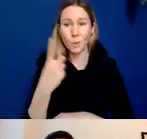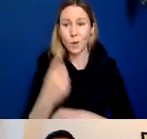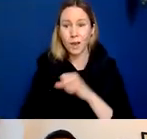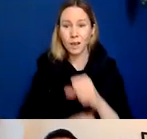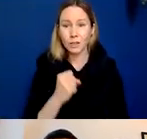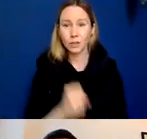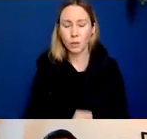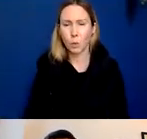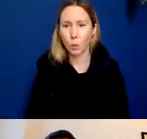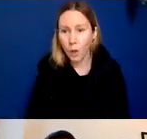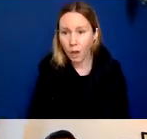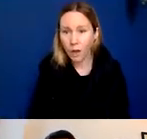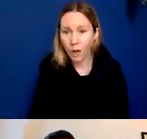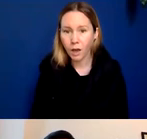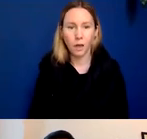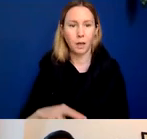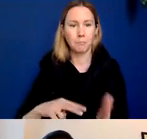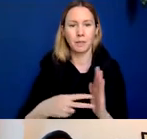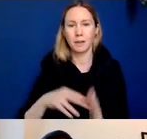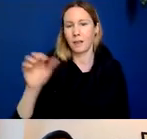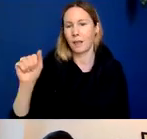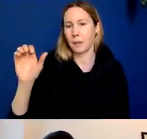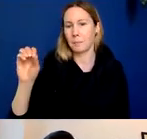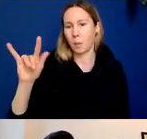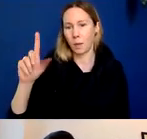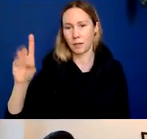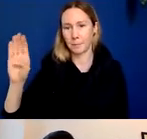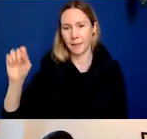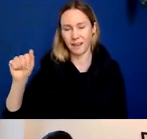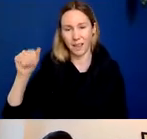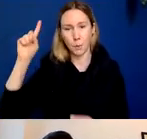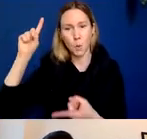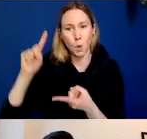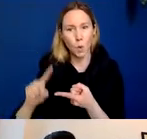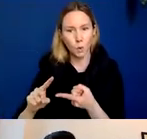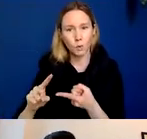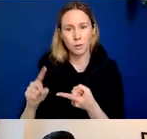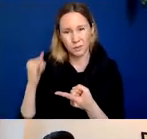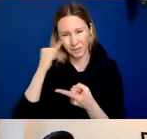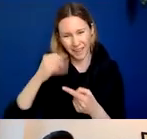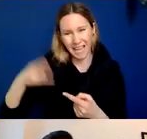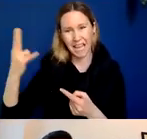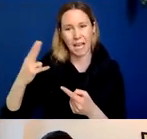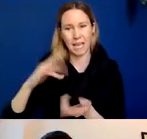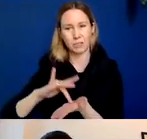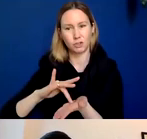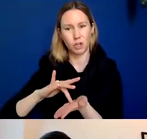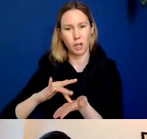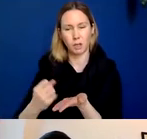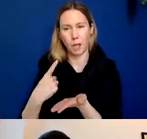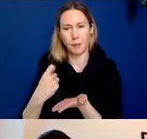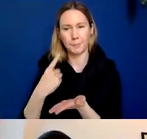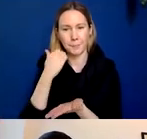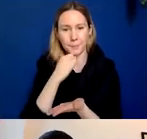was really robust removal of amyloid beta from the brain of the person who received the high dose of the drug one caveat